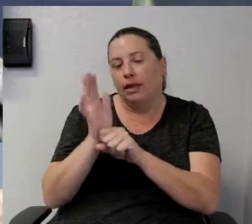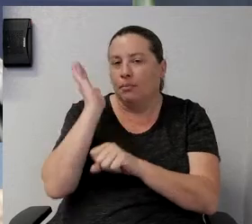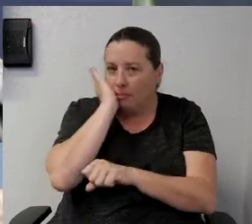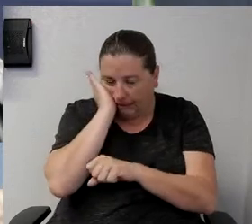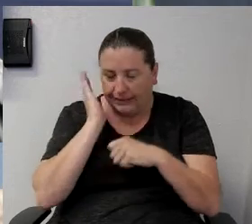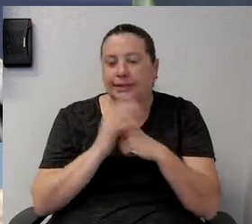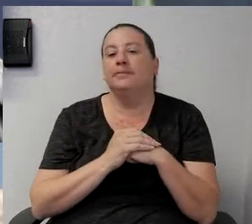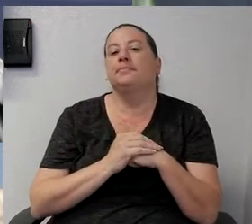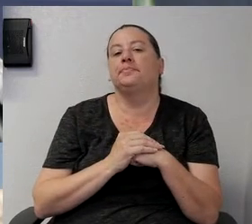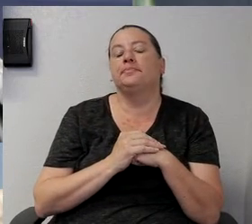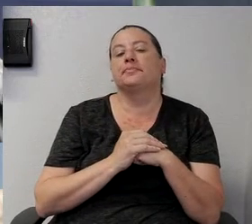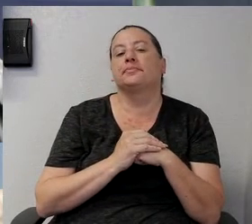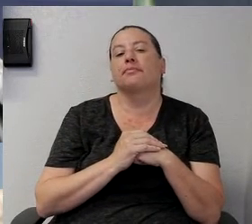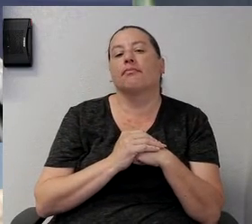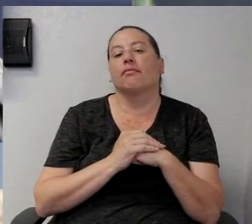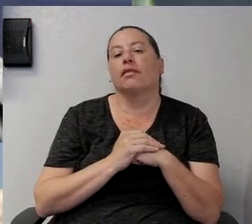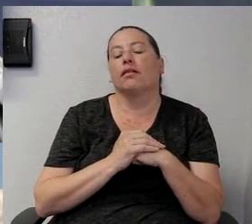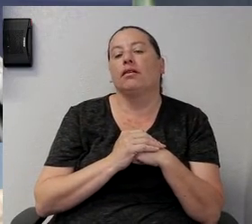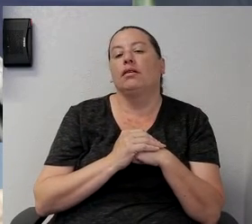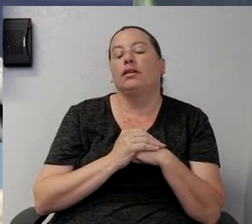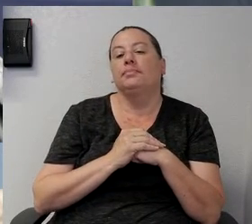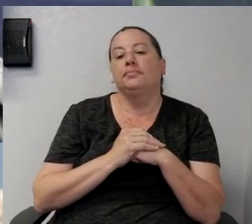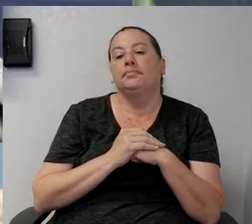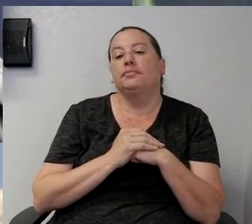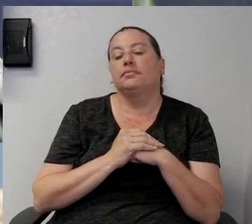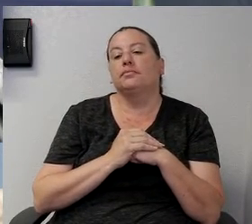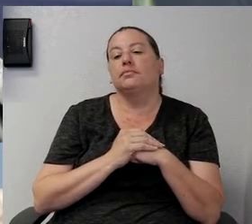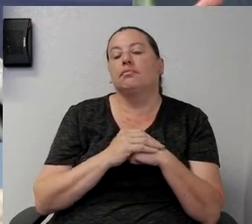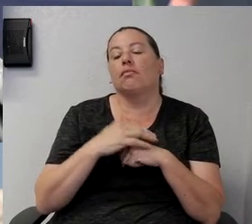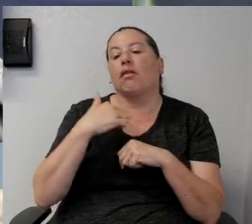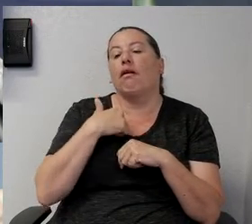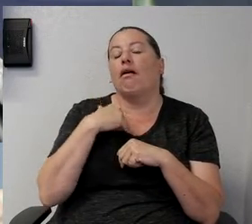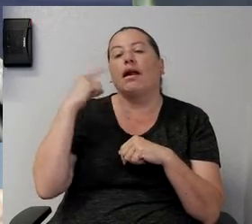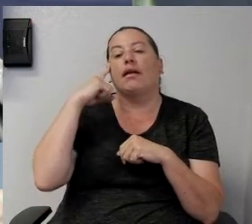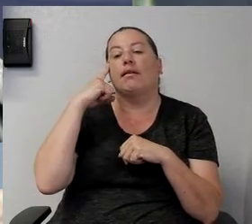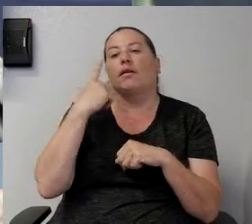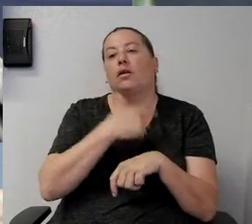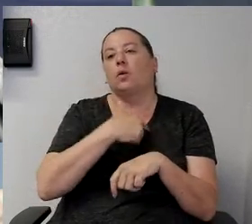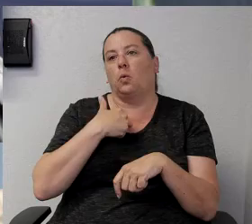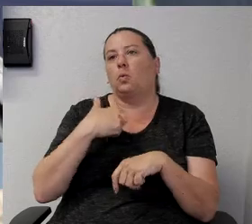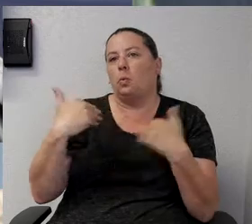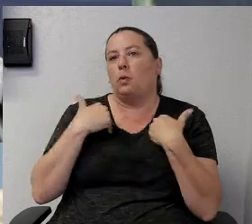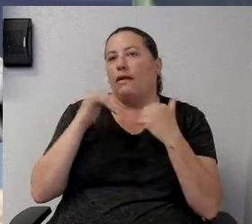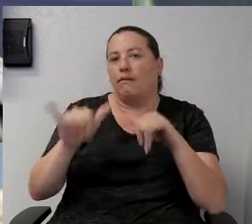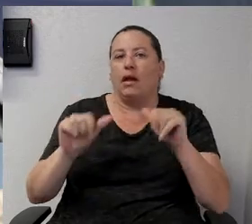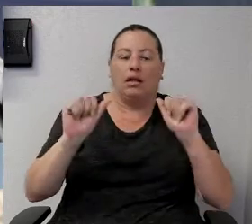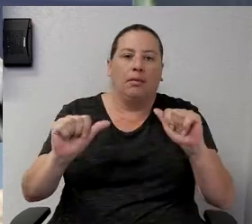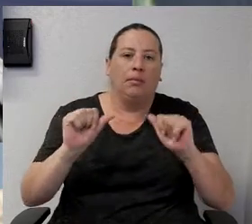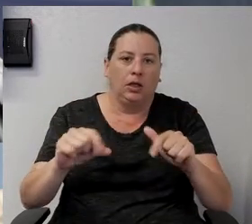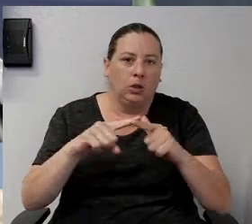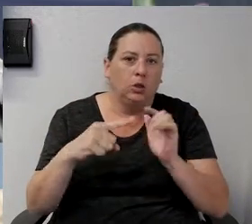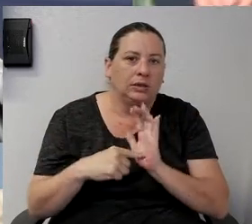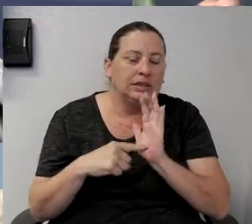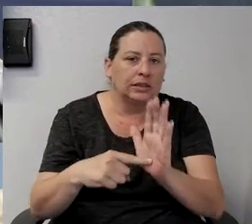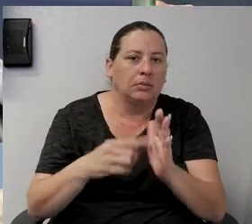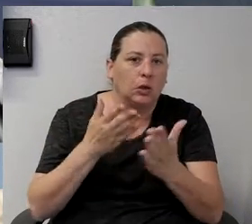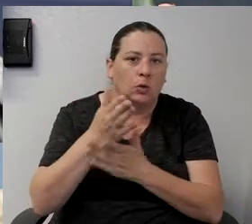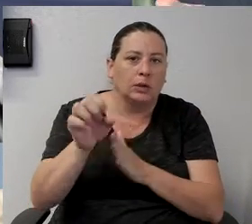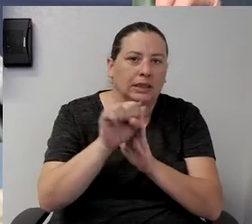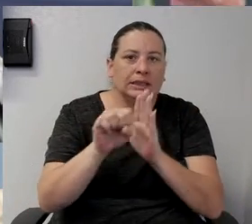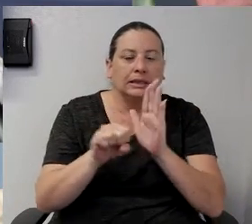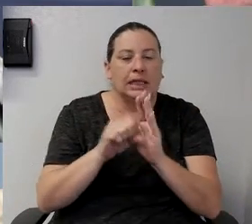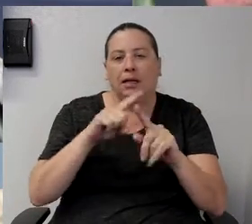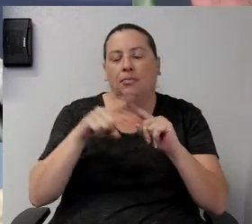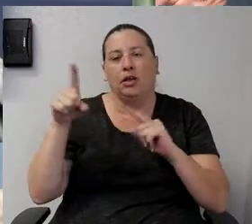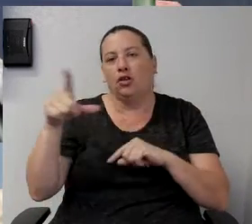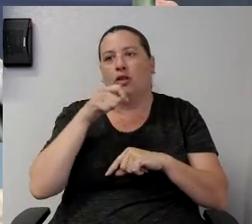to COVID care so I think we have that ability to demonstrate to the state but they're not